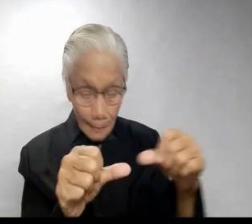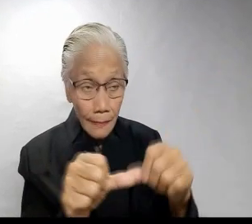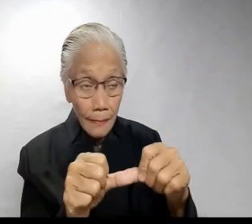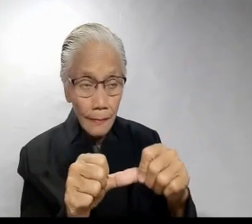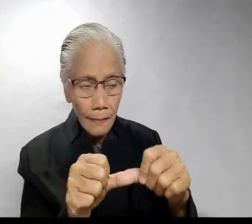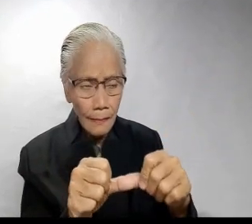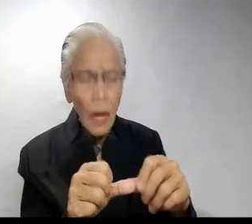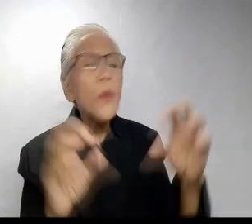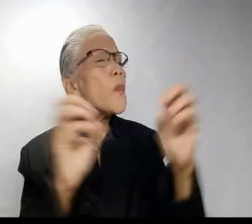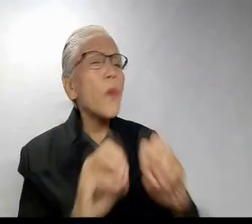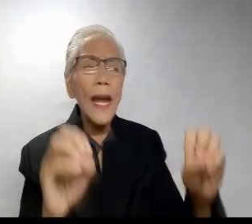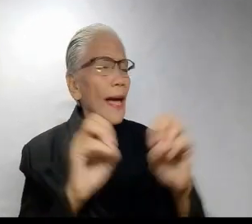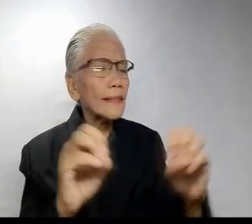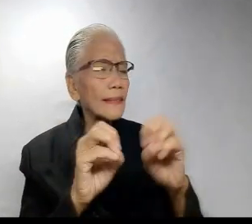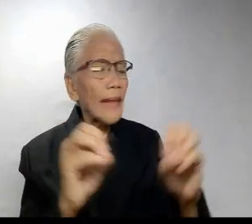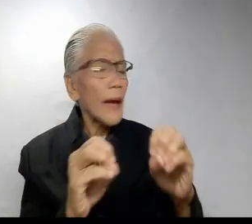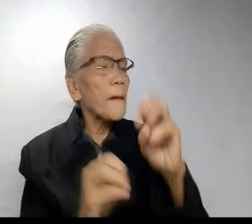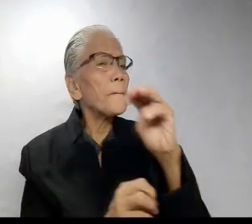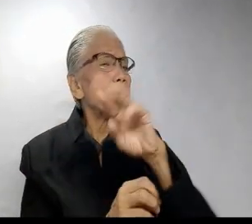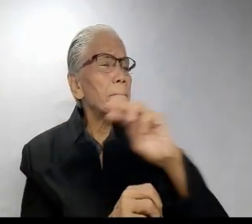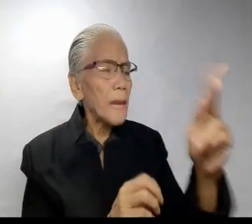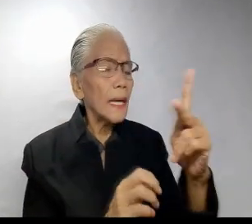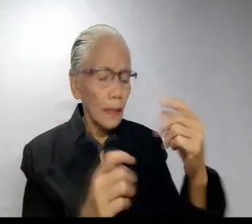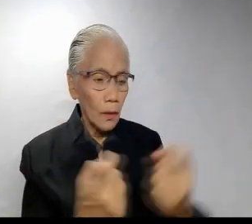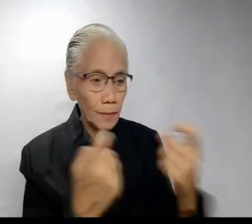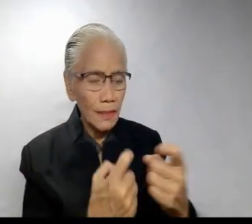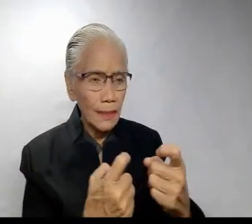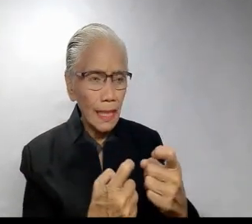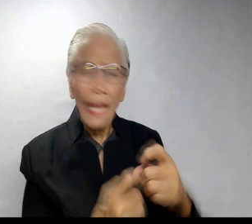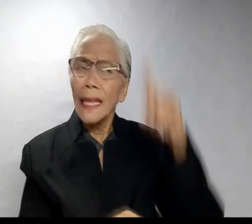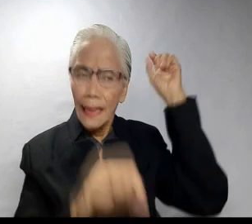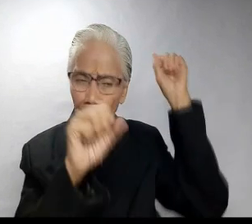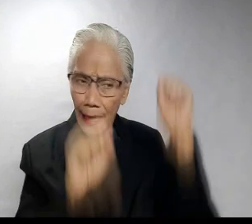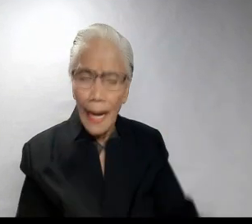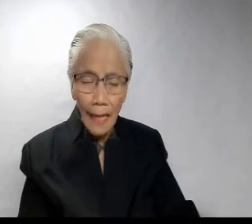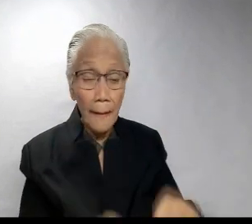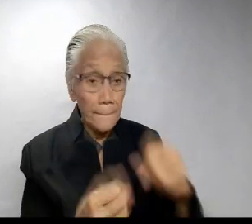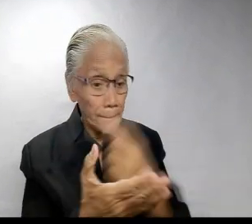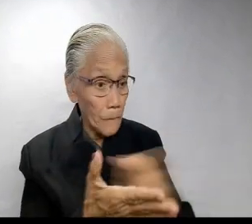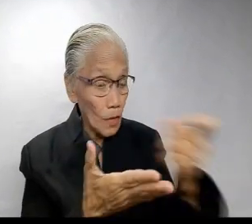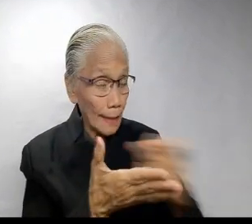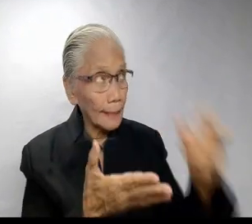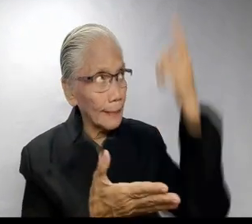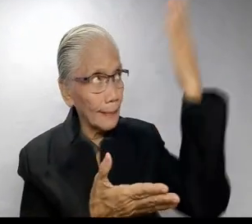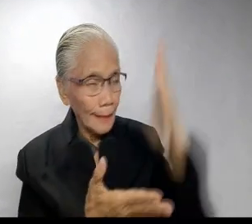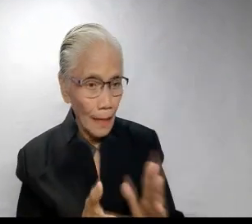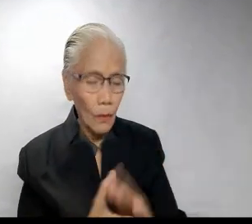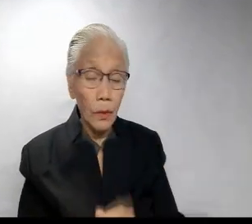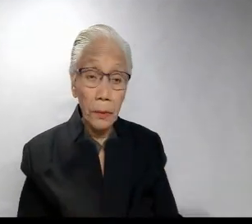erase. Tandaan natin ito. Wala tayong marka ng kasalanan na hindi